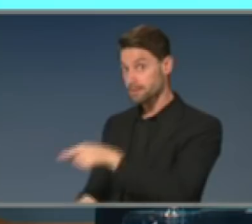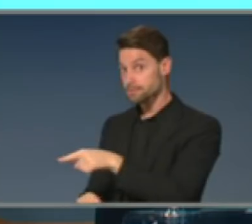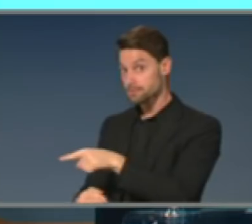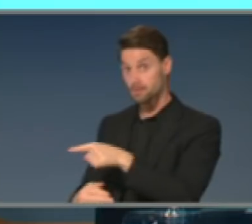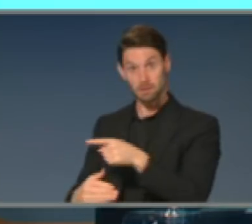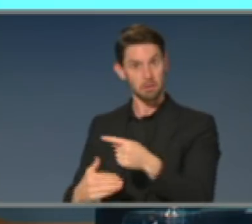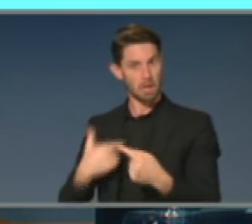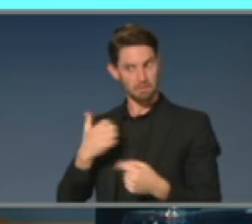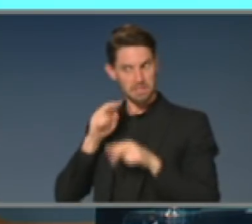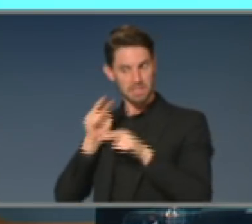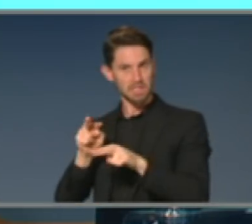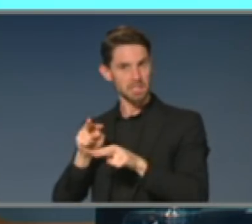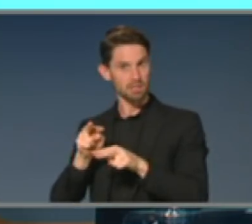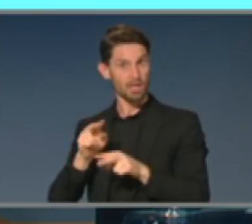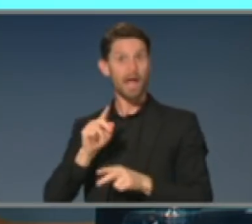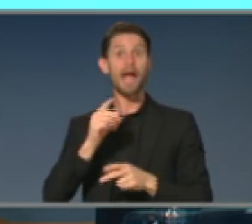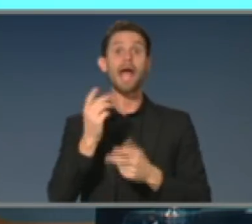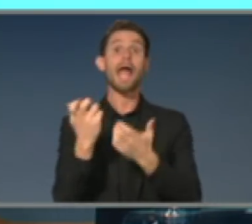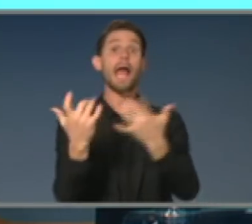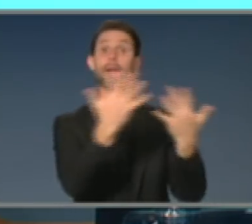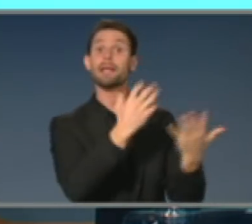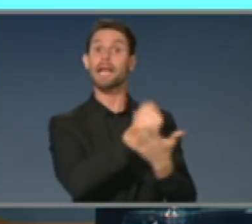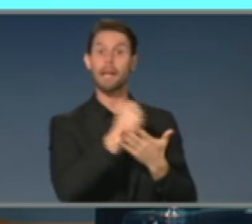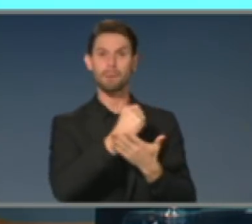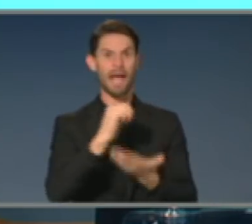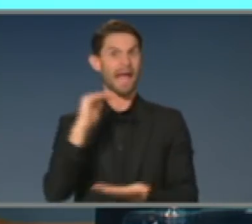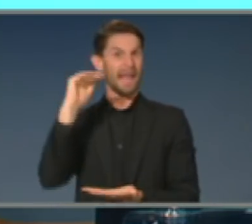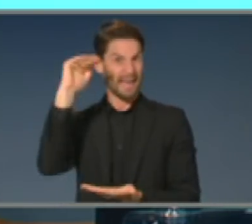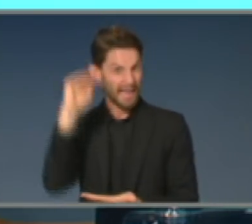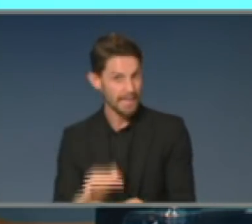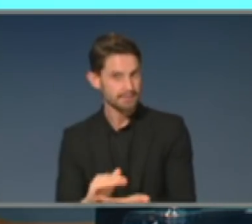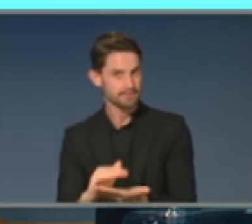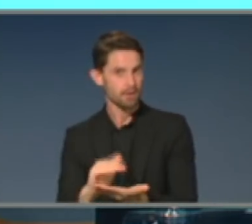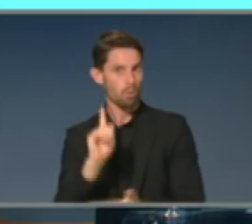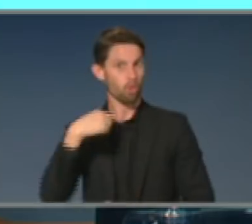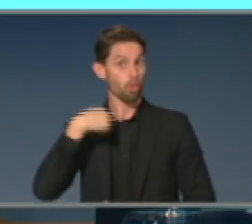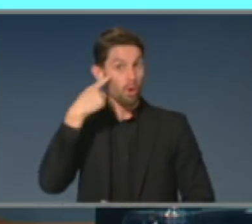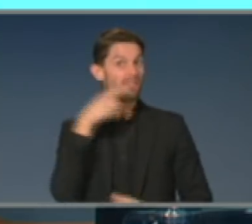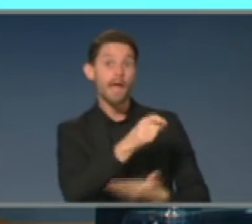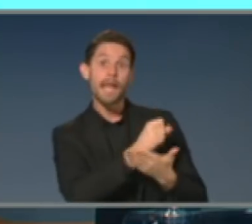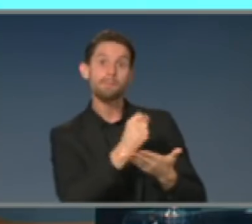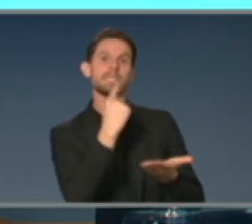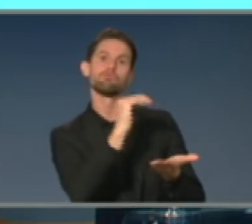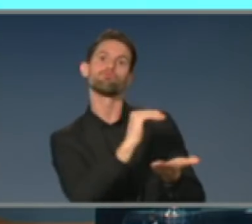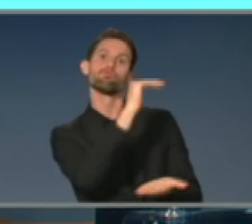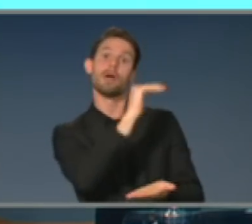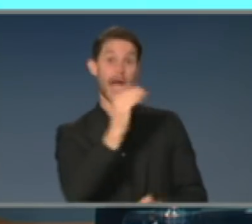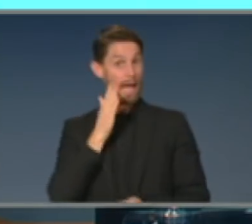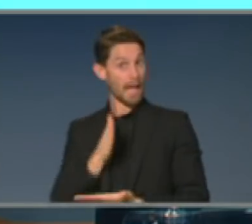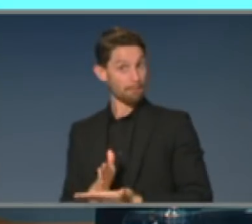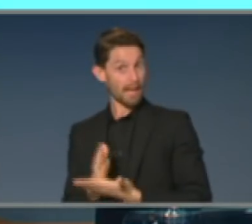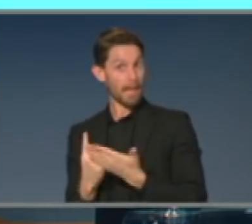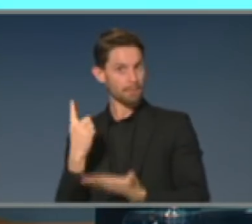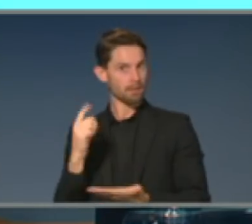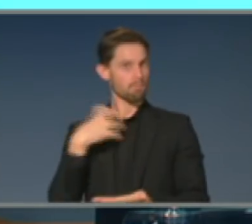rate much lower than the model impact of even this most significant implementation. So it's not a prediction,